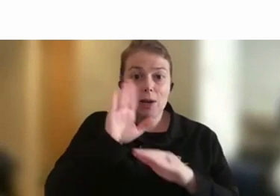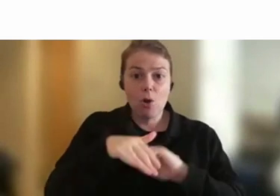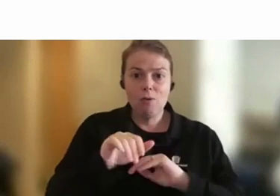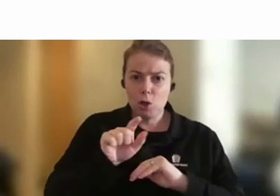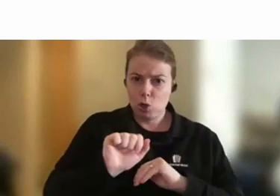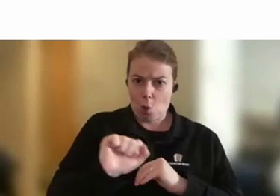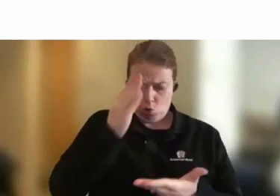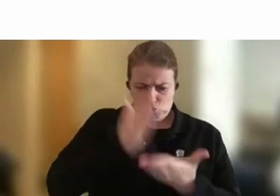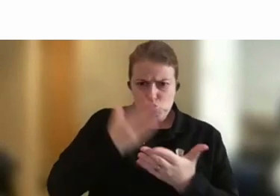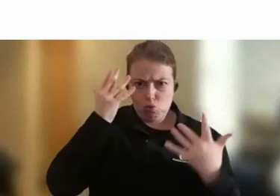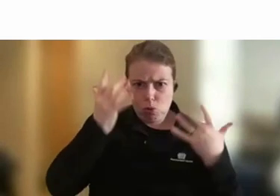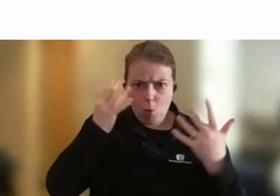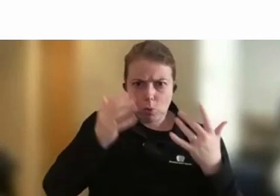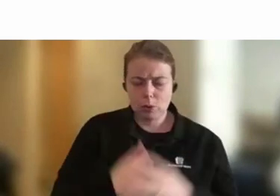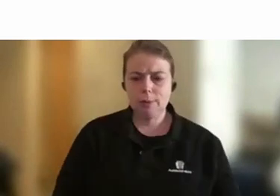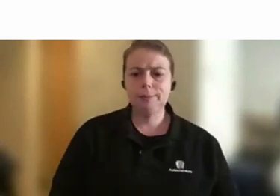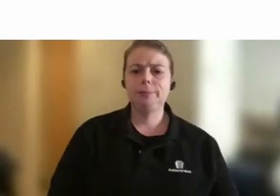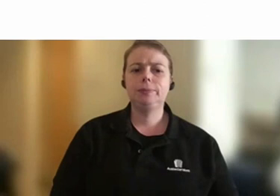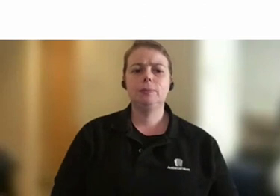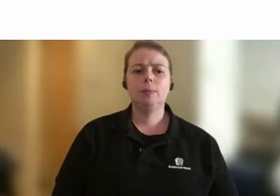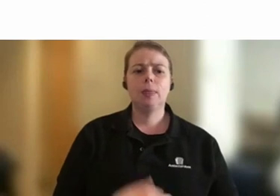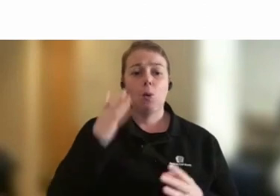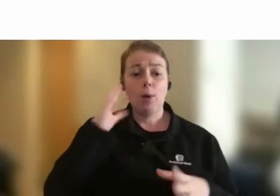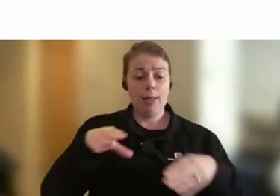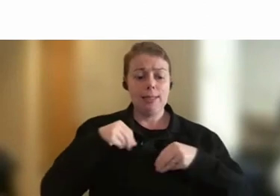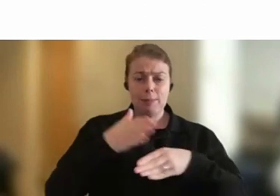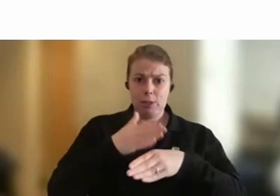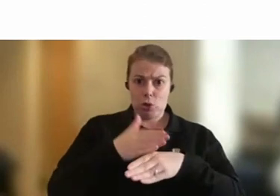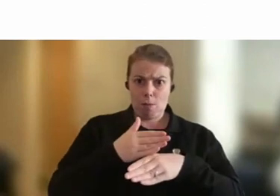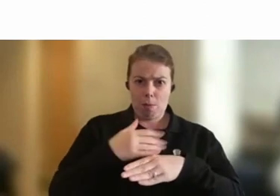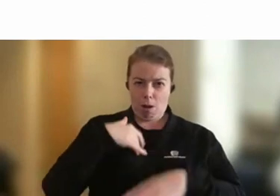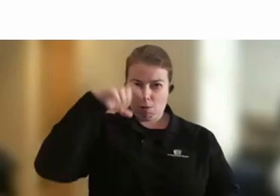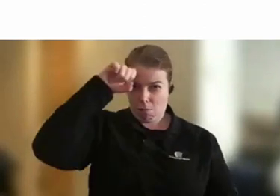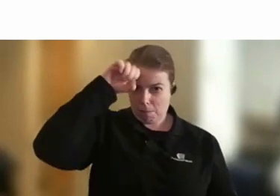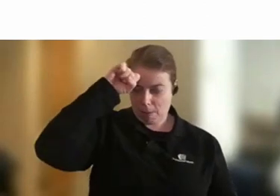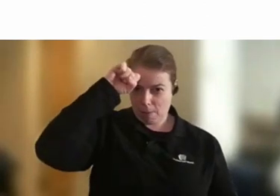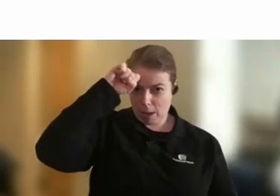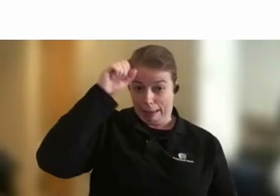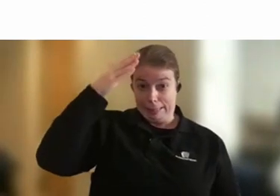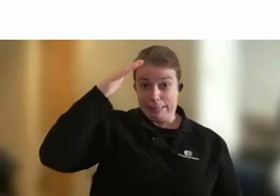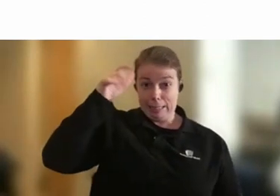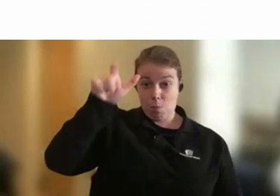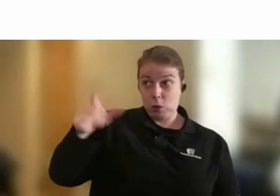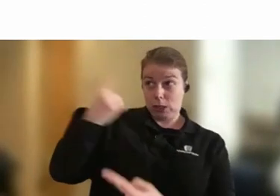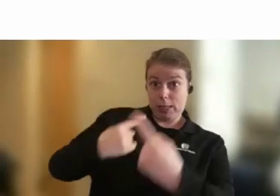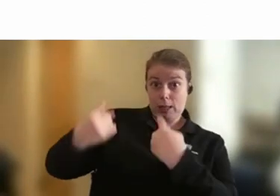when I took this job, I remember someone, a very senior person saying to me,